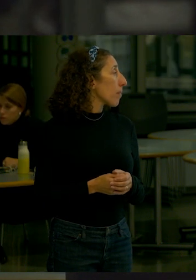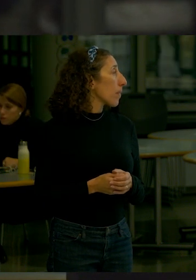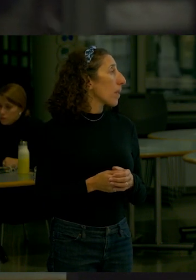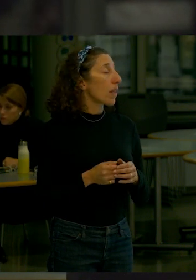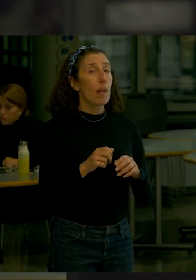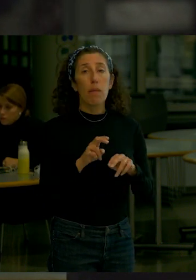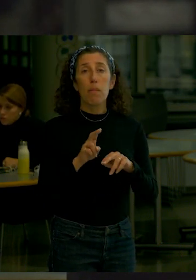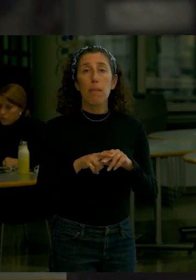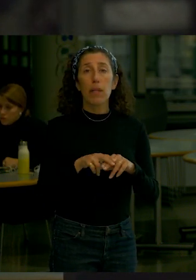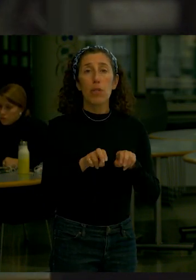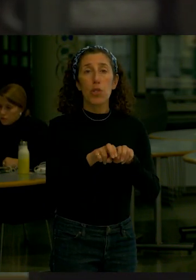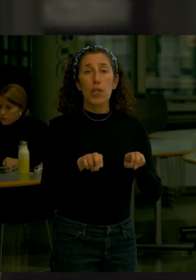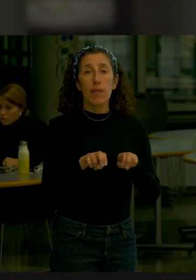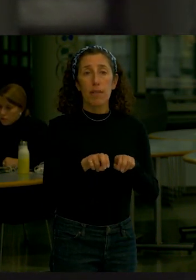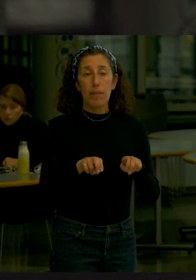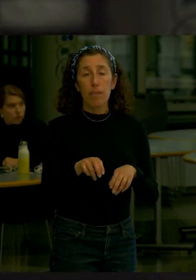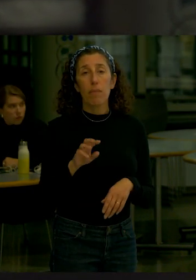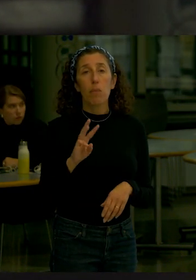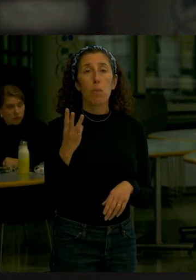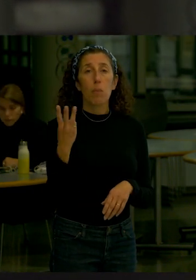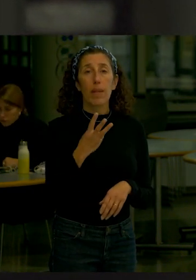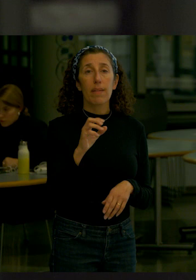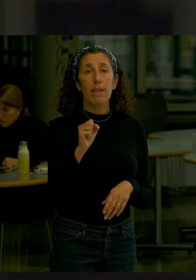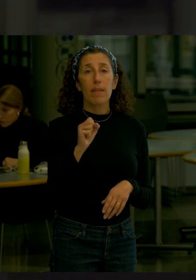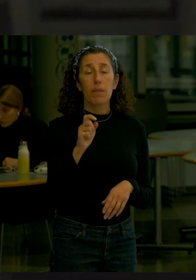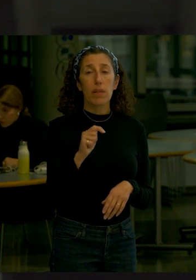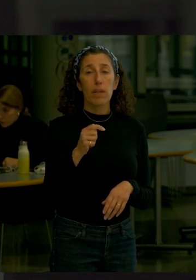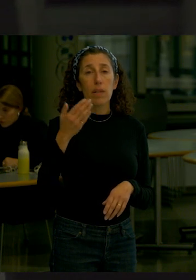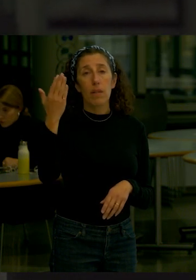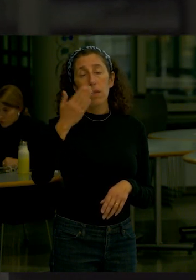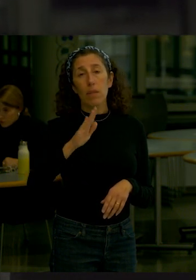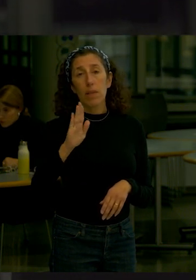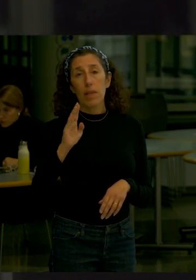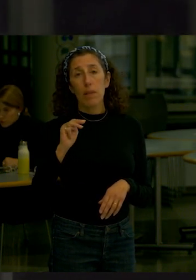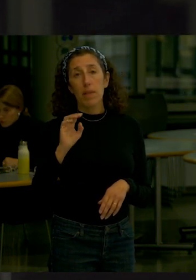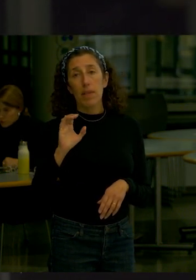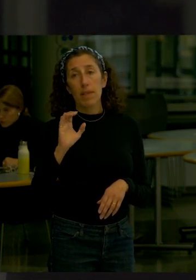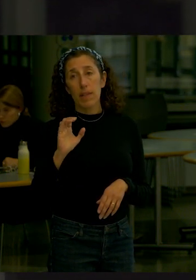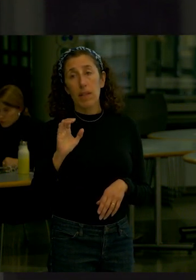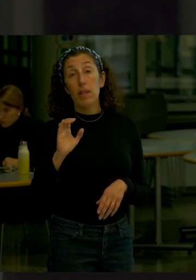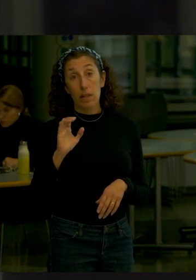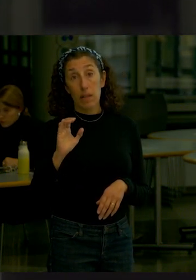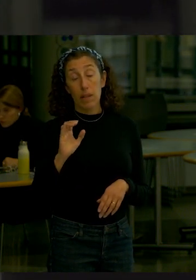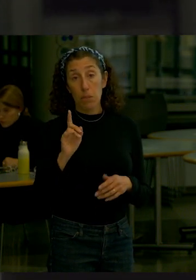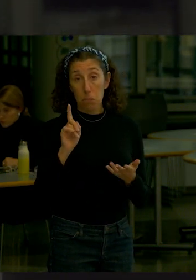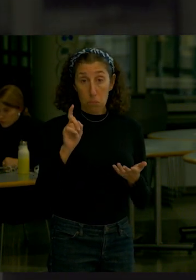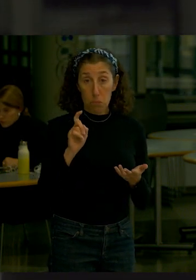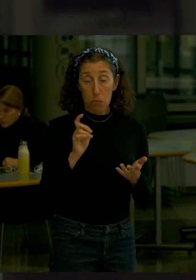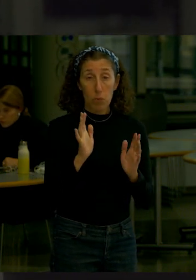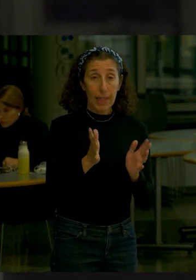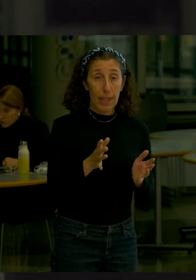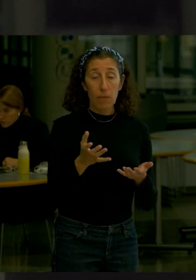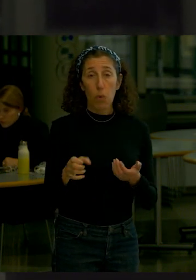Street outside of BMCC after Harrison Street heading downtown the wall photos elements do